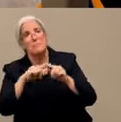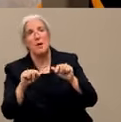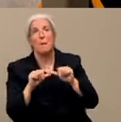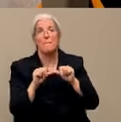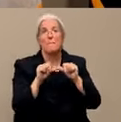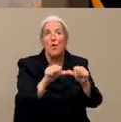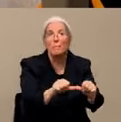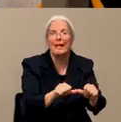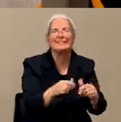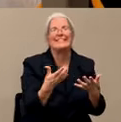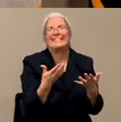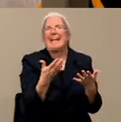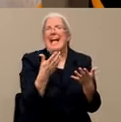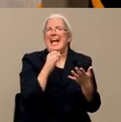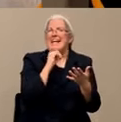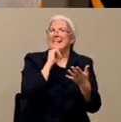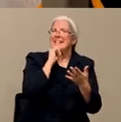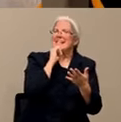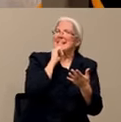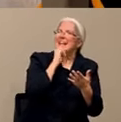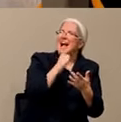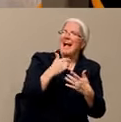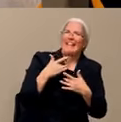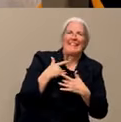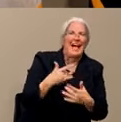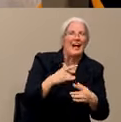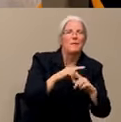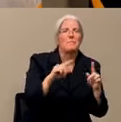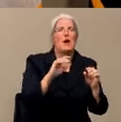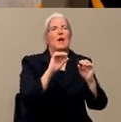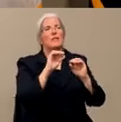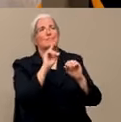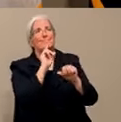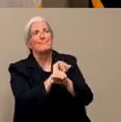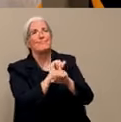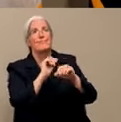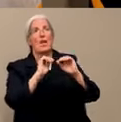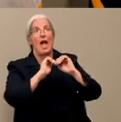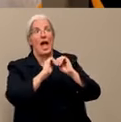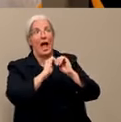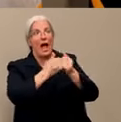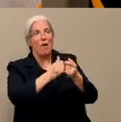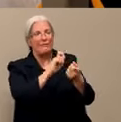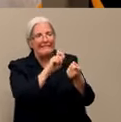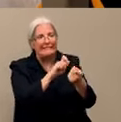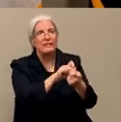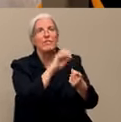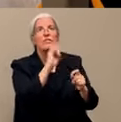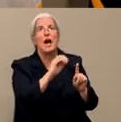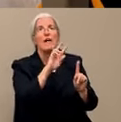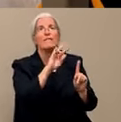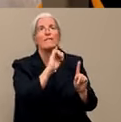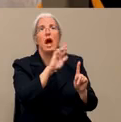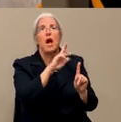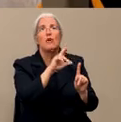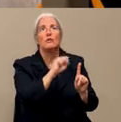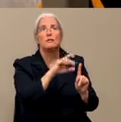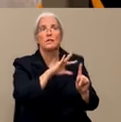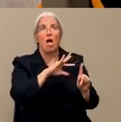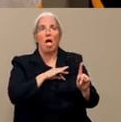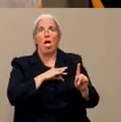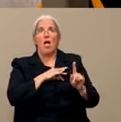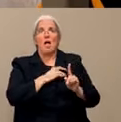how this virus will act. So, but that seems, the sicker you are in